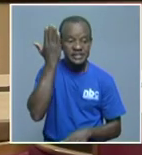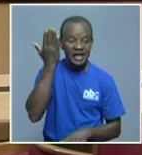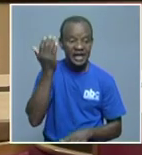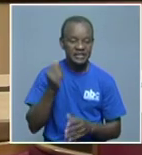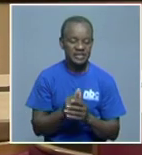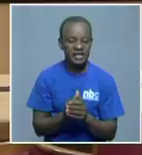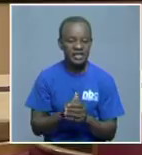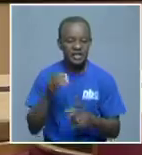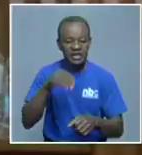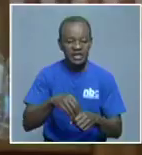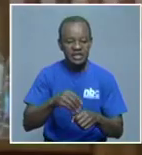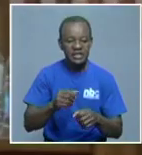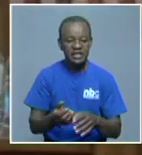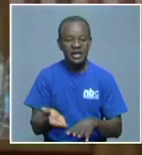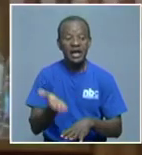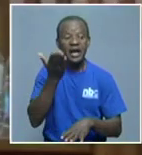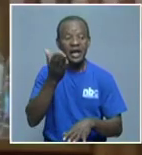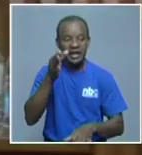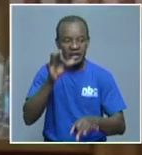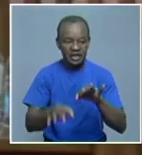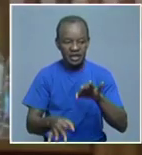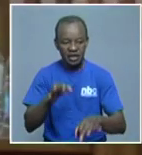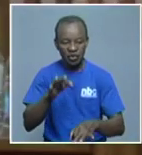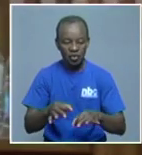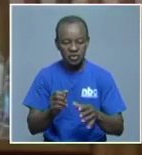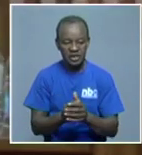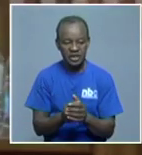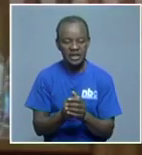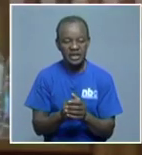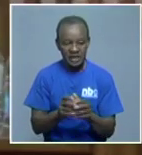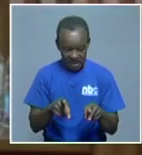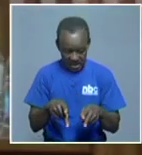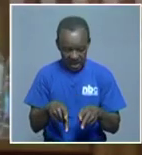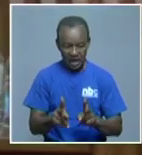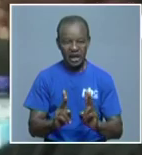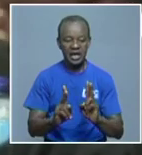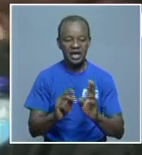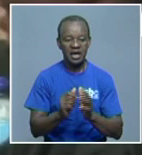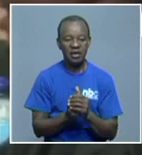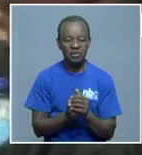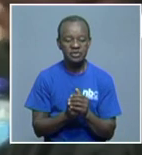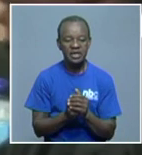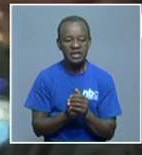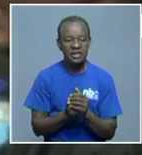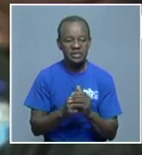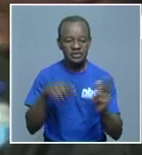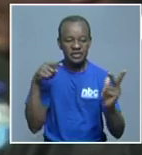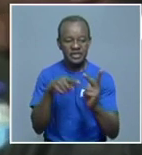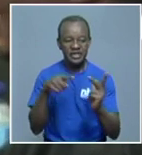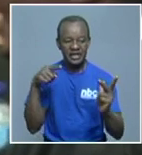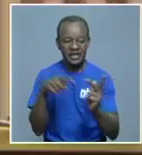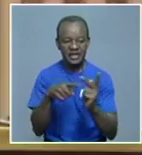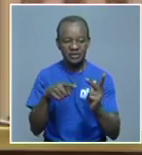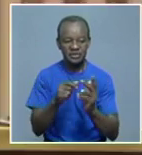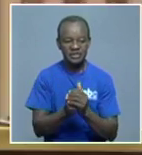decision and find out or determine whether if the matter is taken to a different court or to a superior